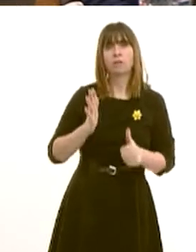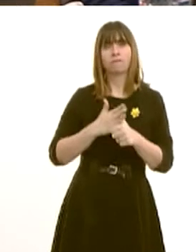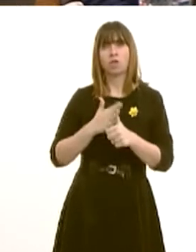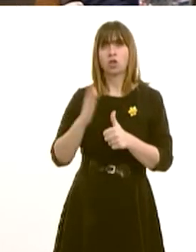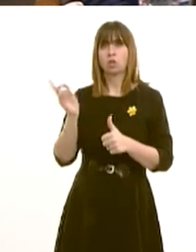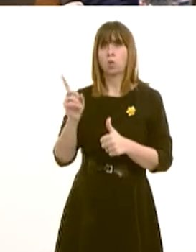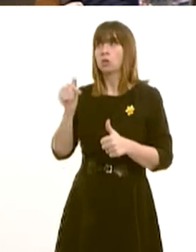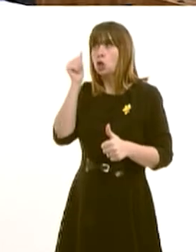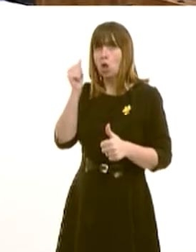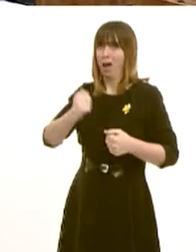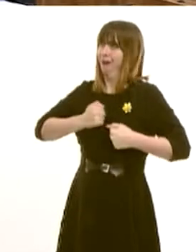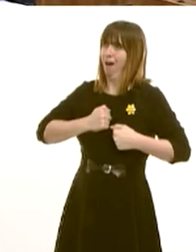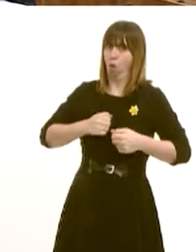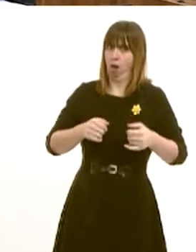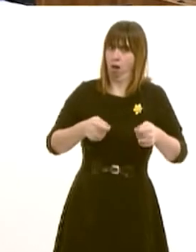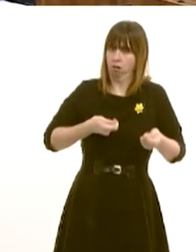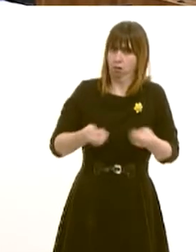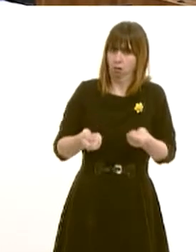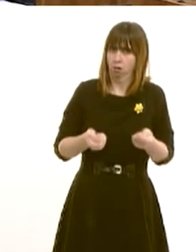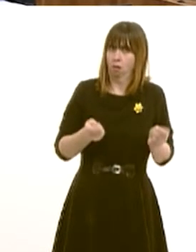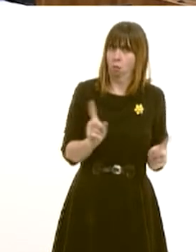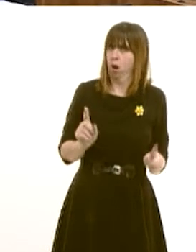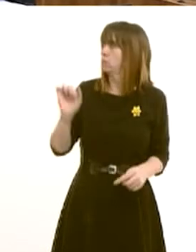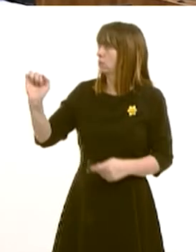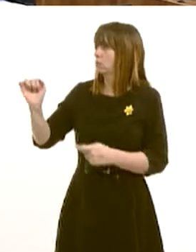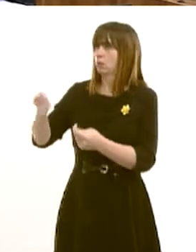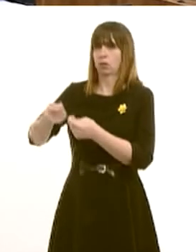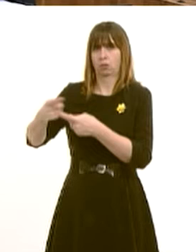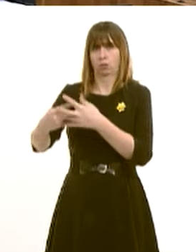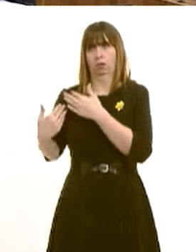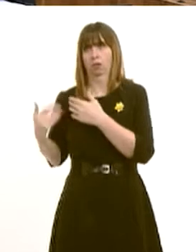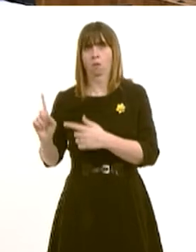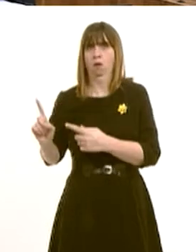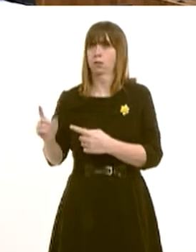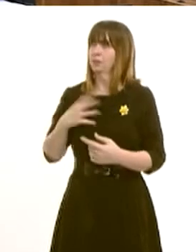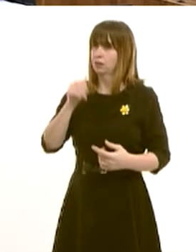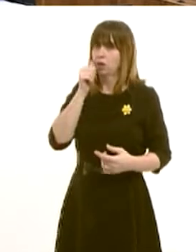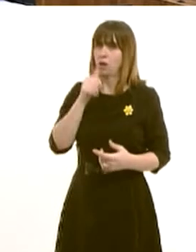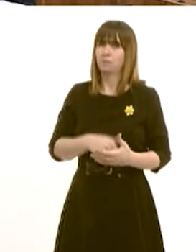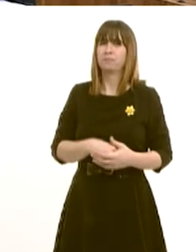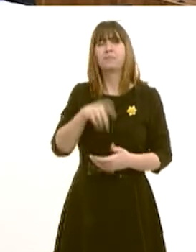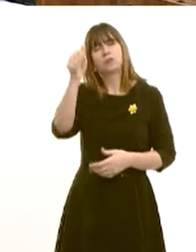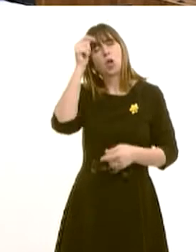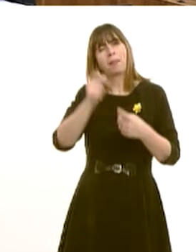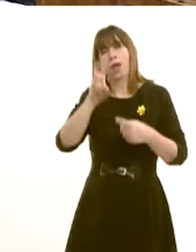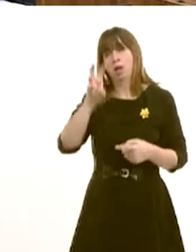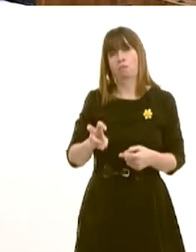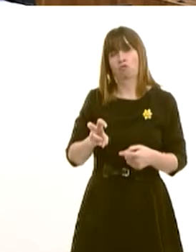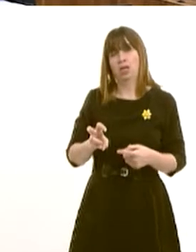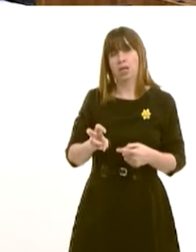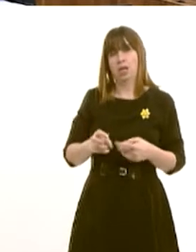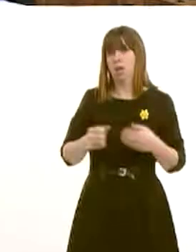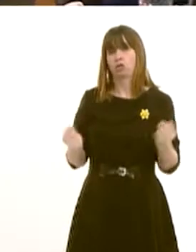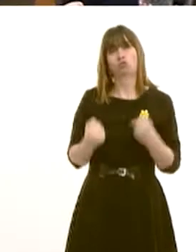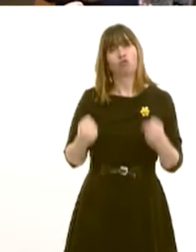jurisdiction. First Minister, you and I know that it was Plaid Cymru in that government that drove that referendum on further